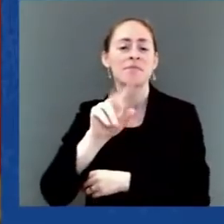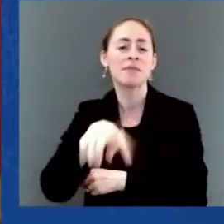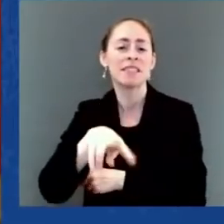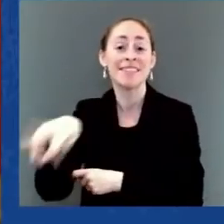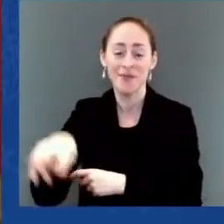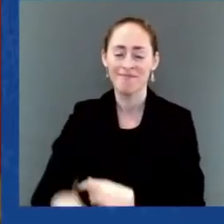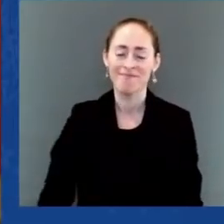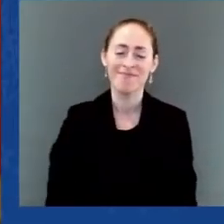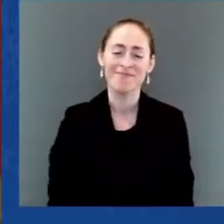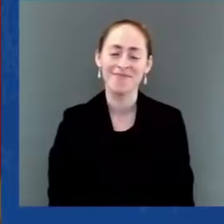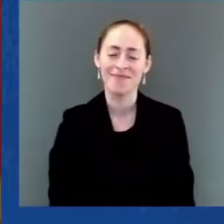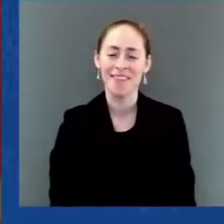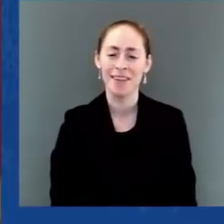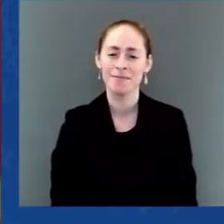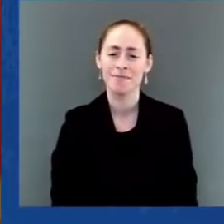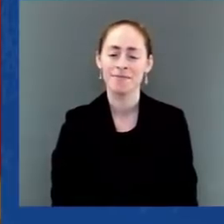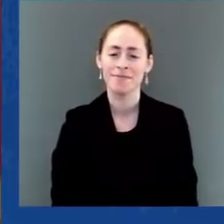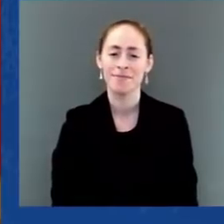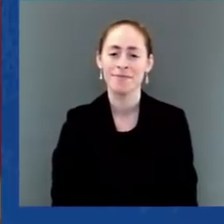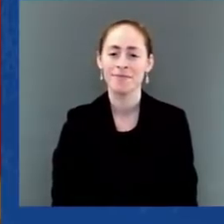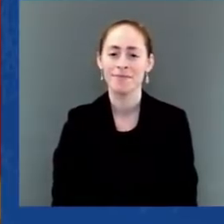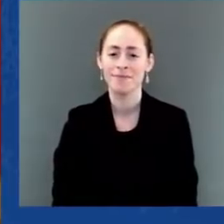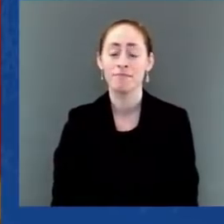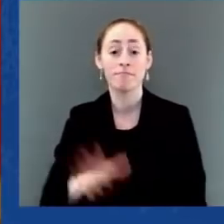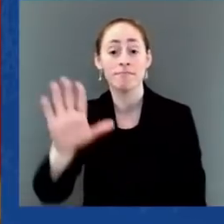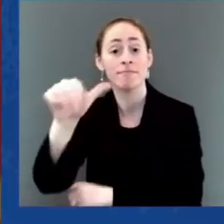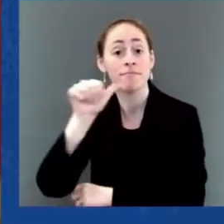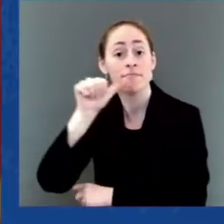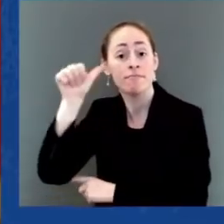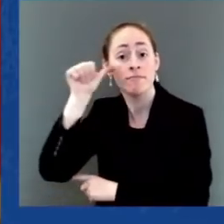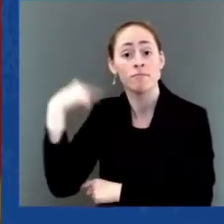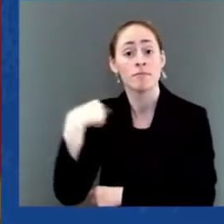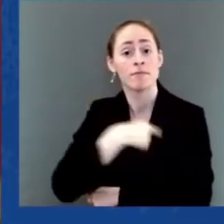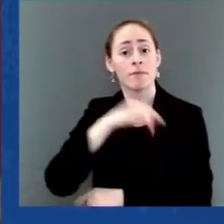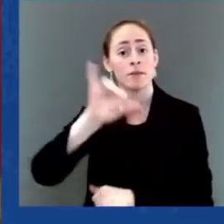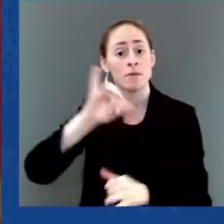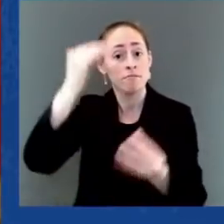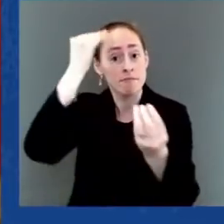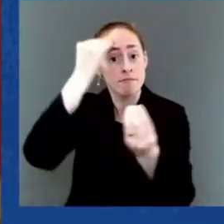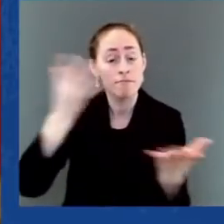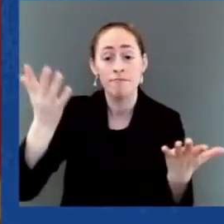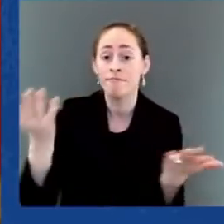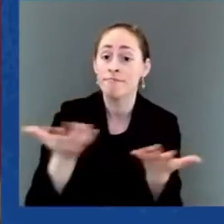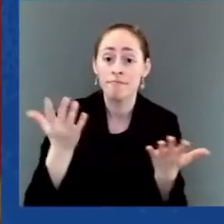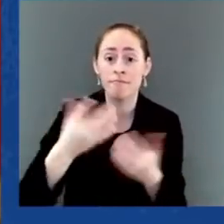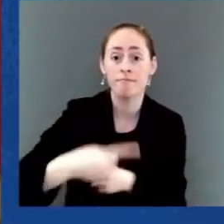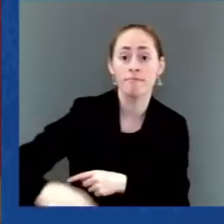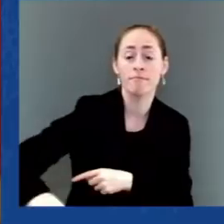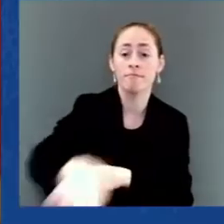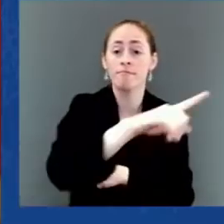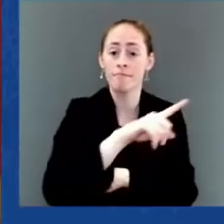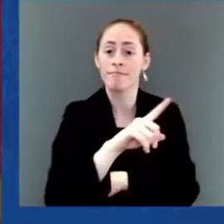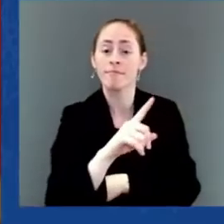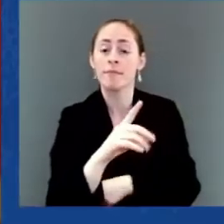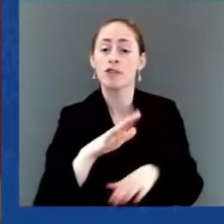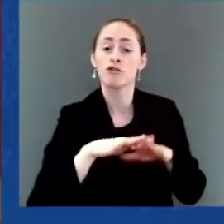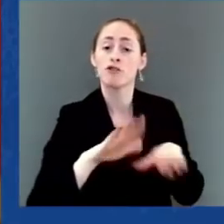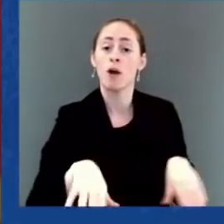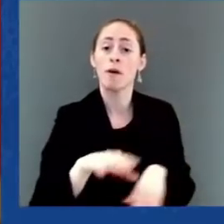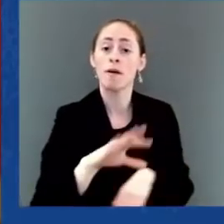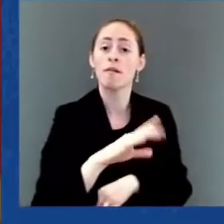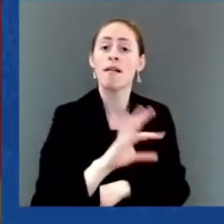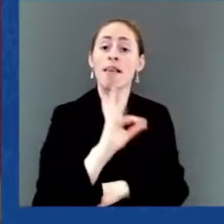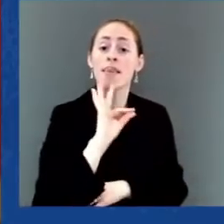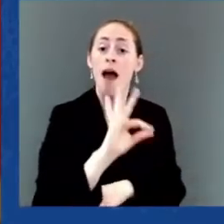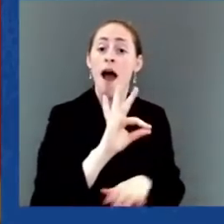million children ages 5 to 11 got their first shot. Ten percent of all the children in the first